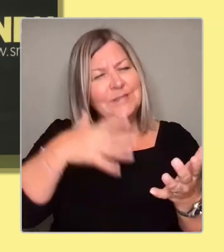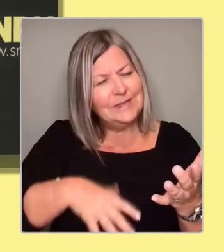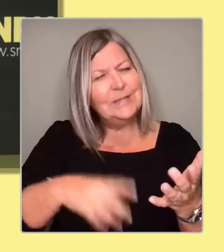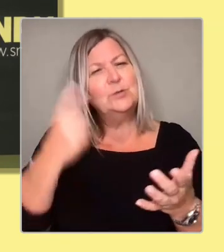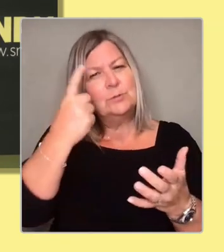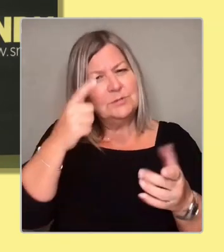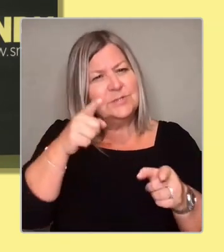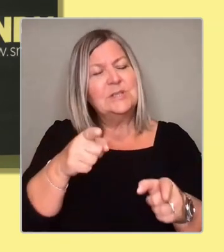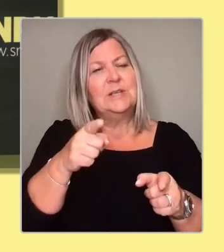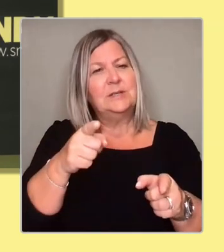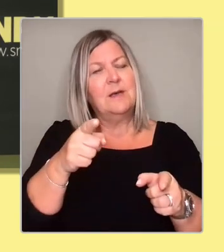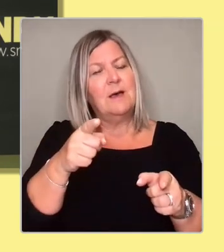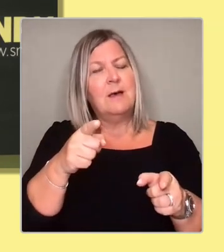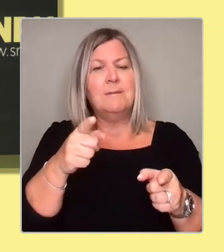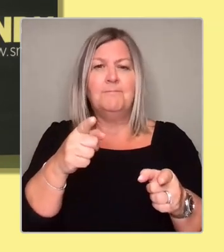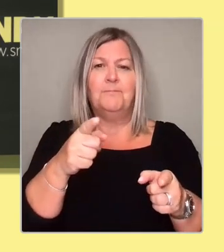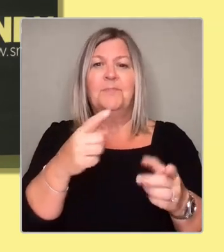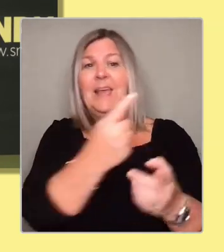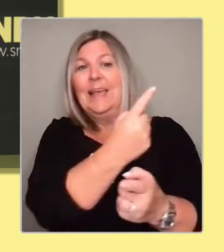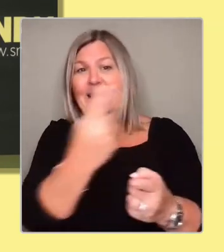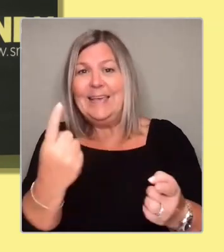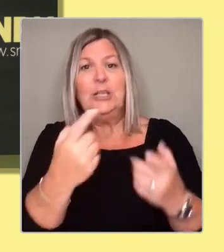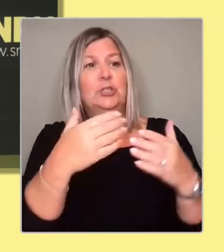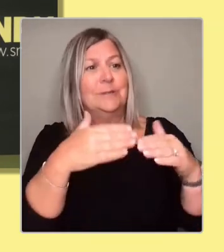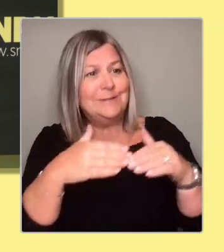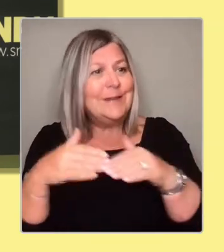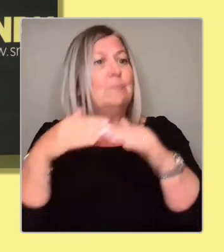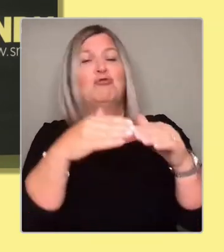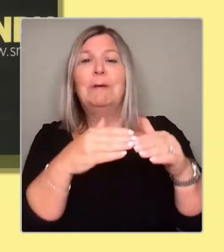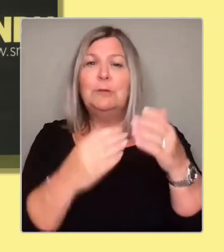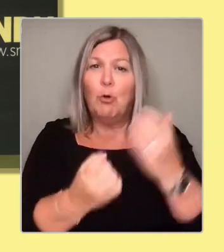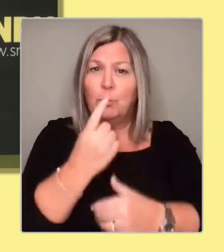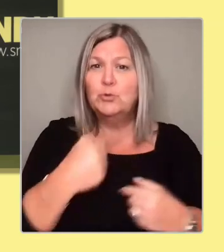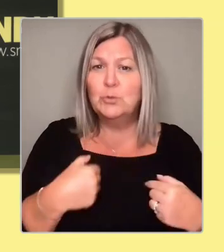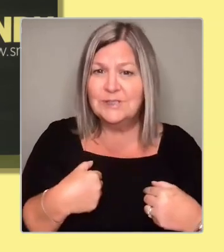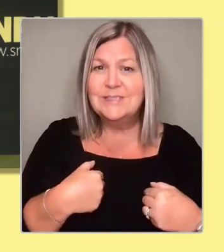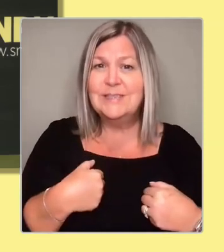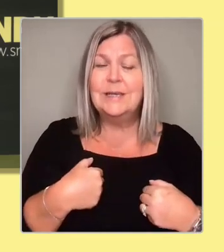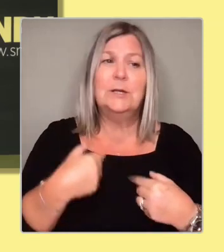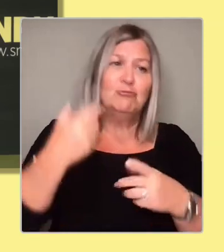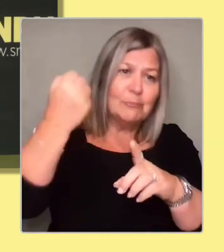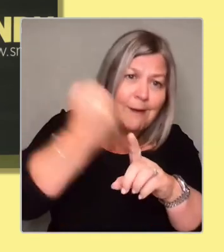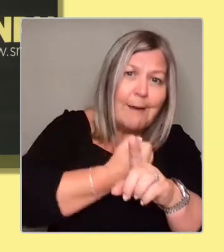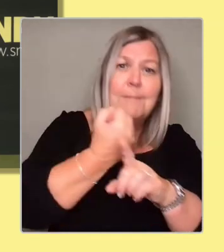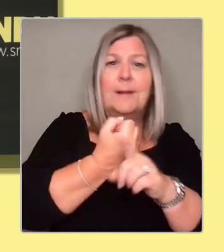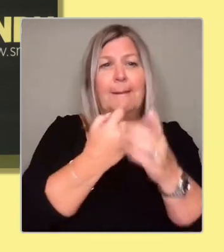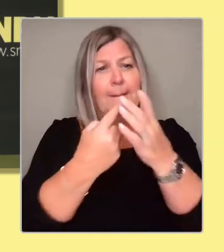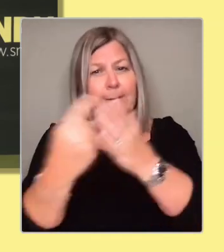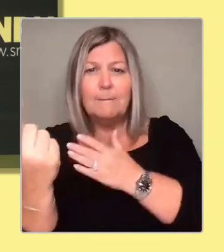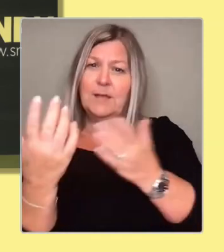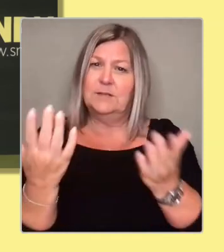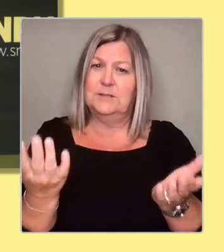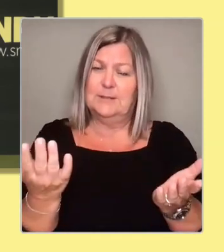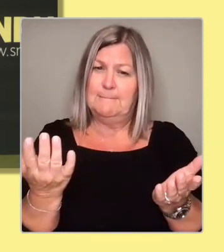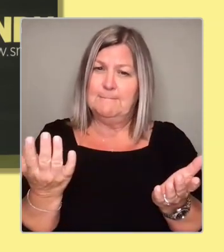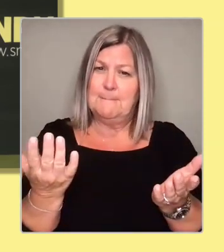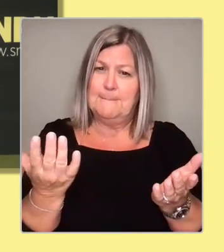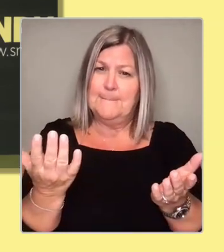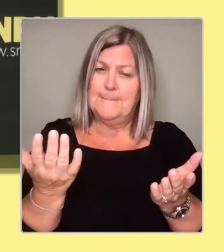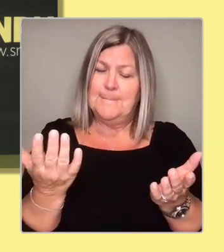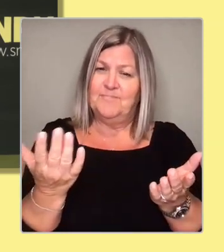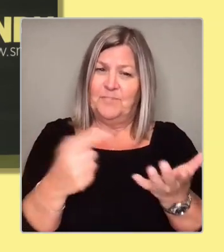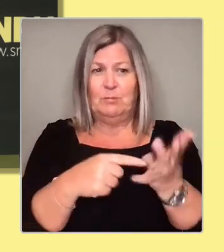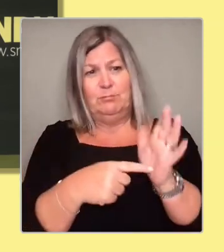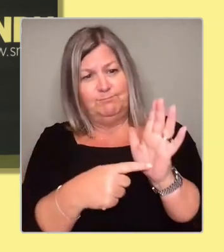every democratic opportunity to campaign for independence, and setting out the persuasive